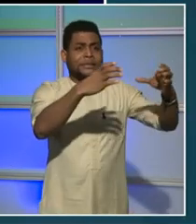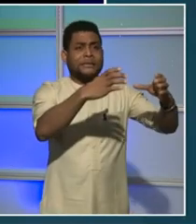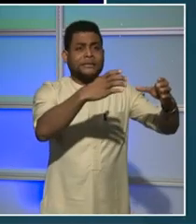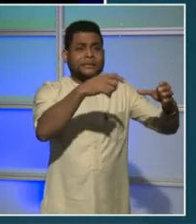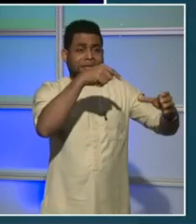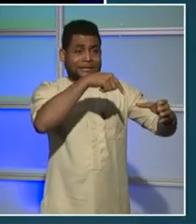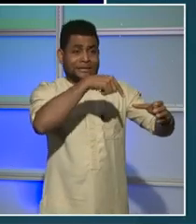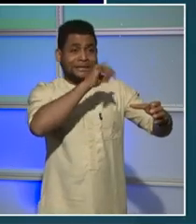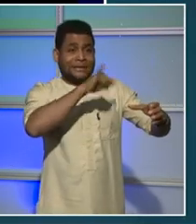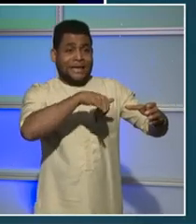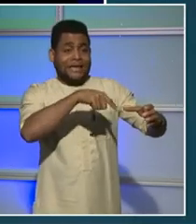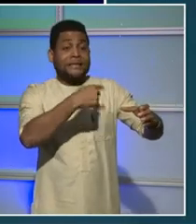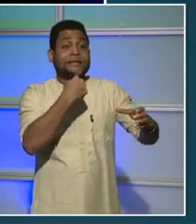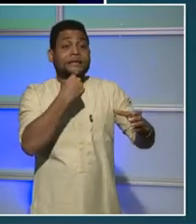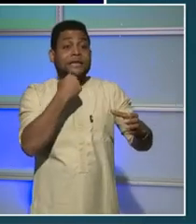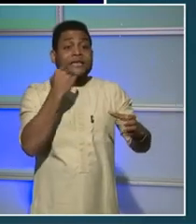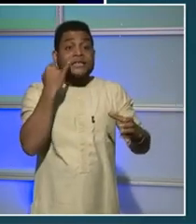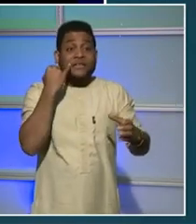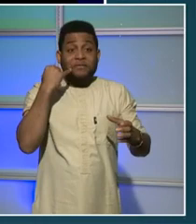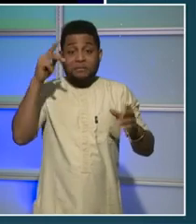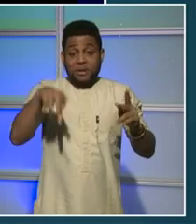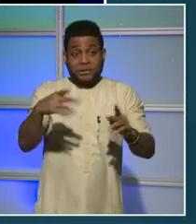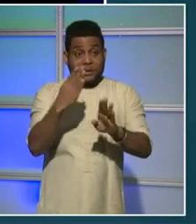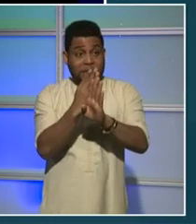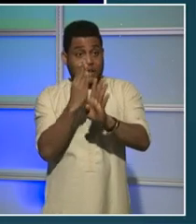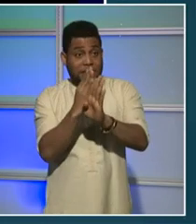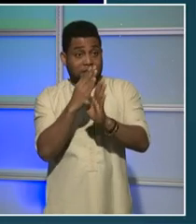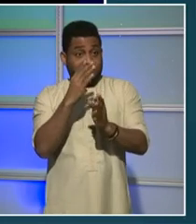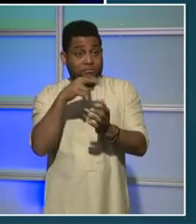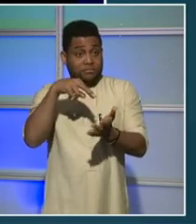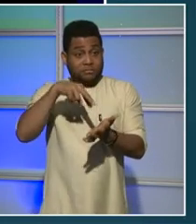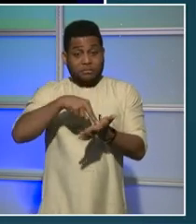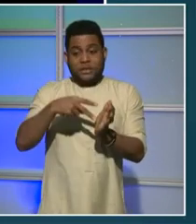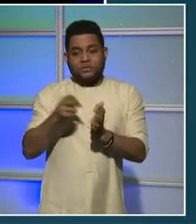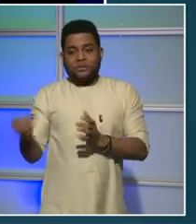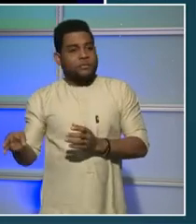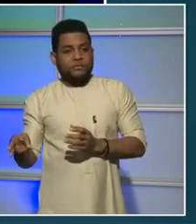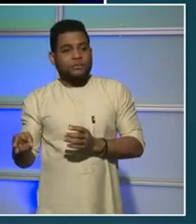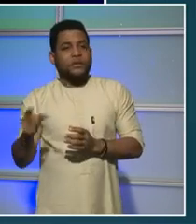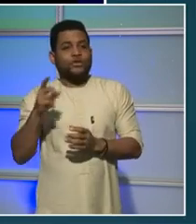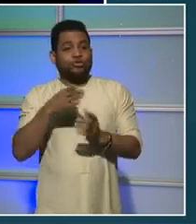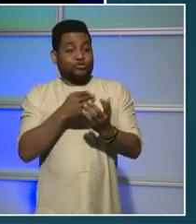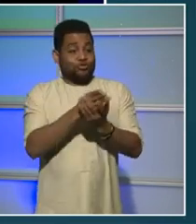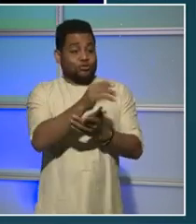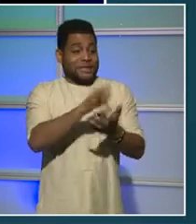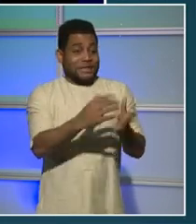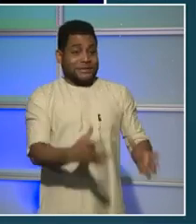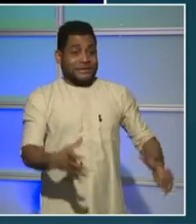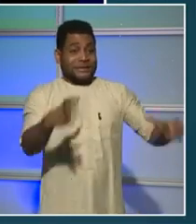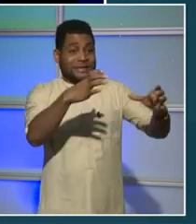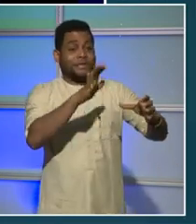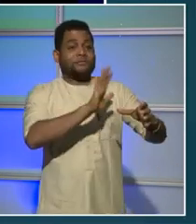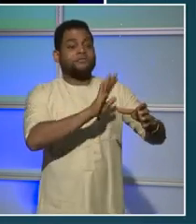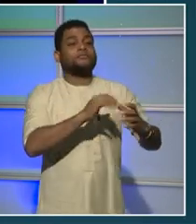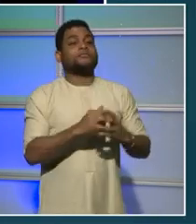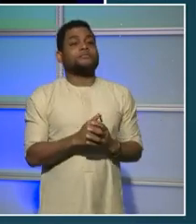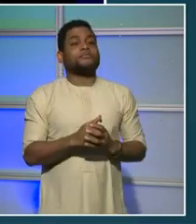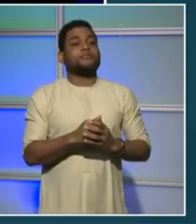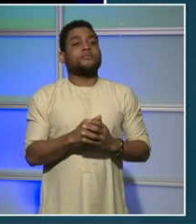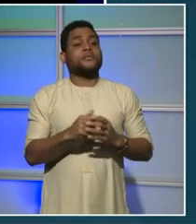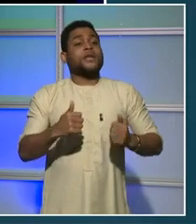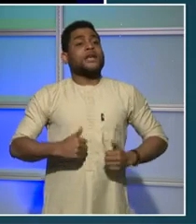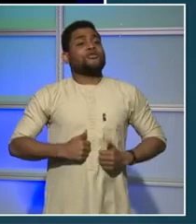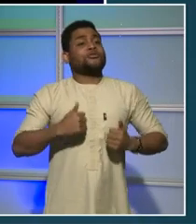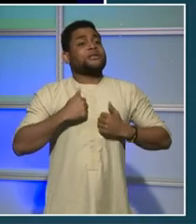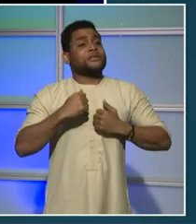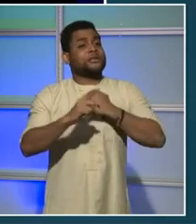by, people at the bus stop dropping a trash can. What they're not for is people's residential trash and we continue to have a problem with